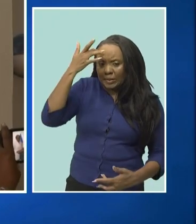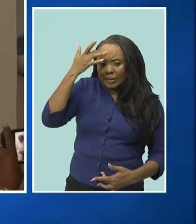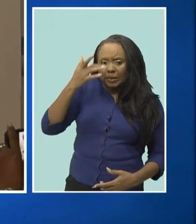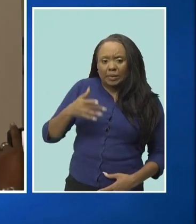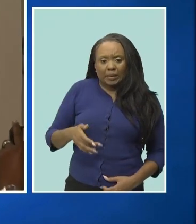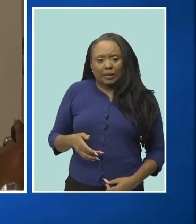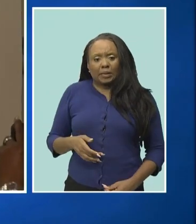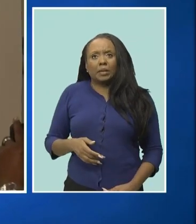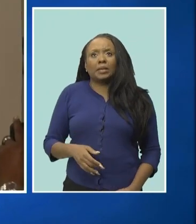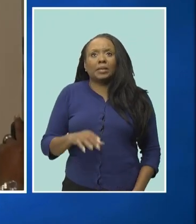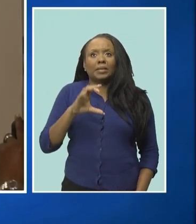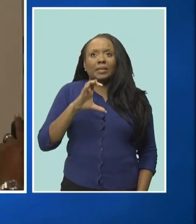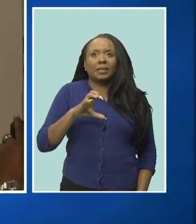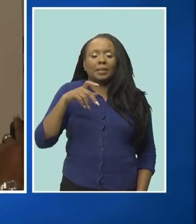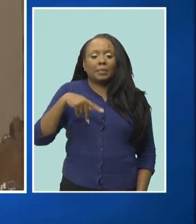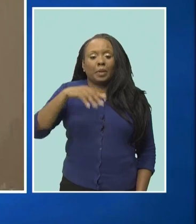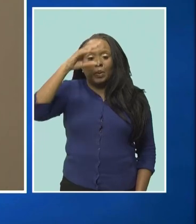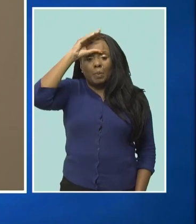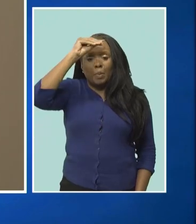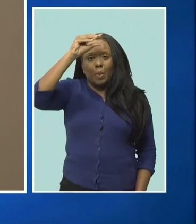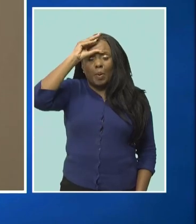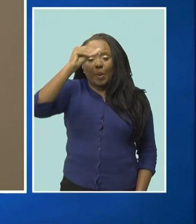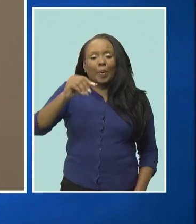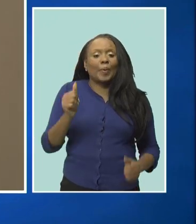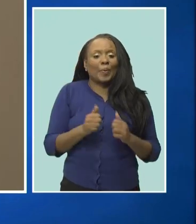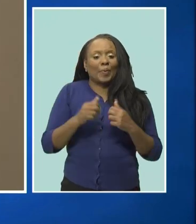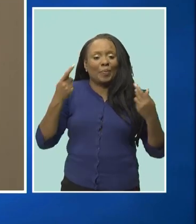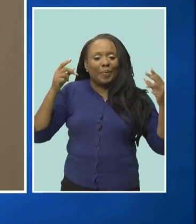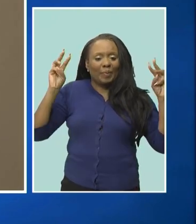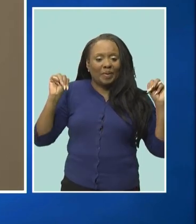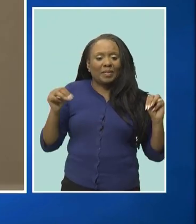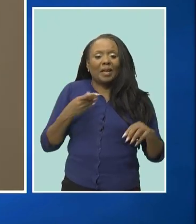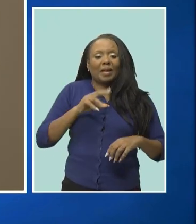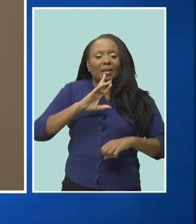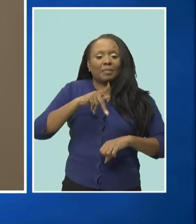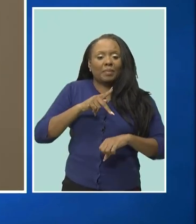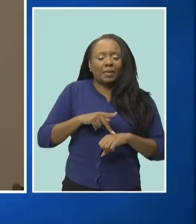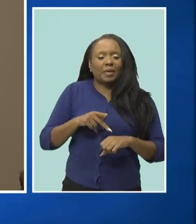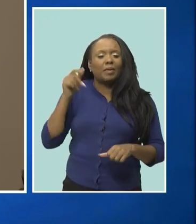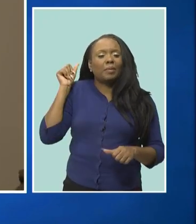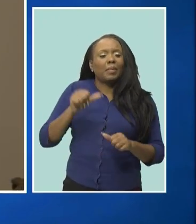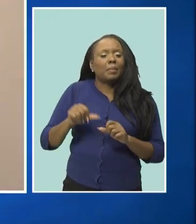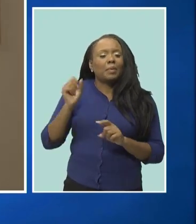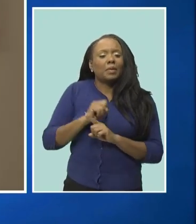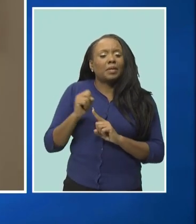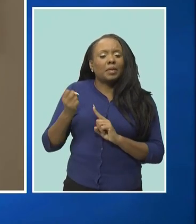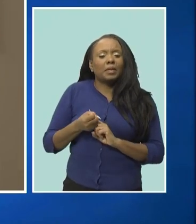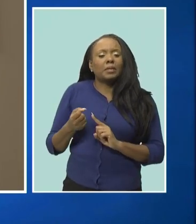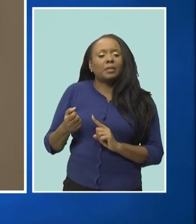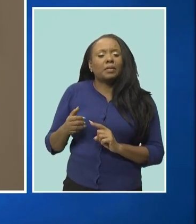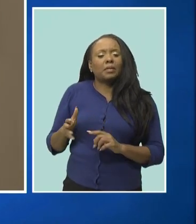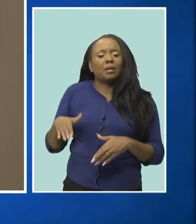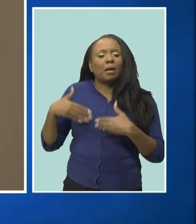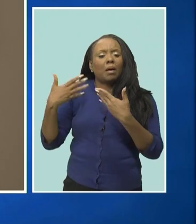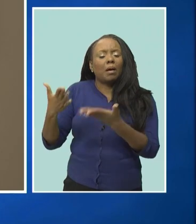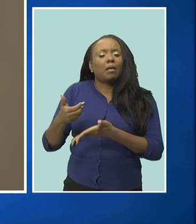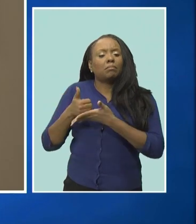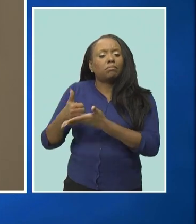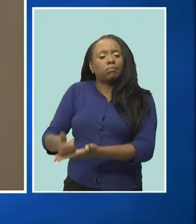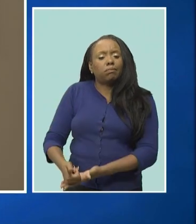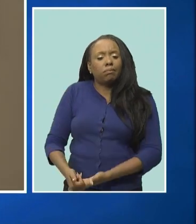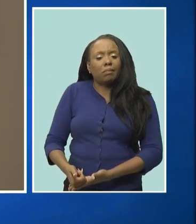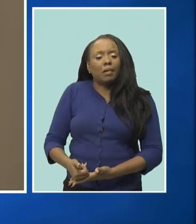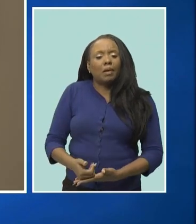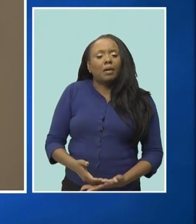the CP boys seen here with the Prime Minister accompanied by their principal recounted the situation where they offered a helping hand